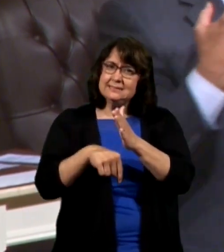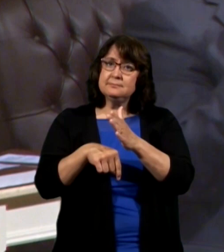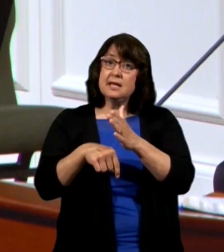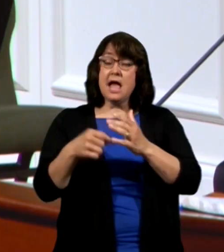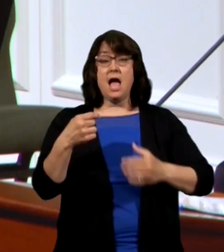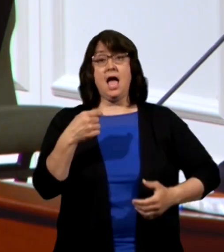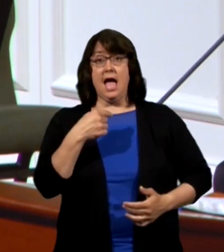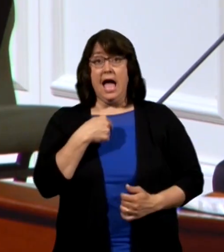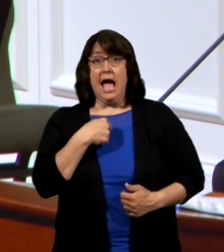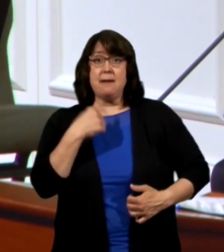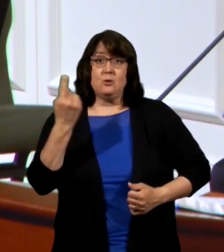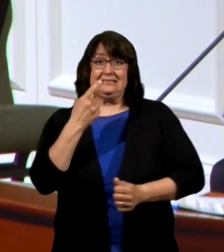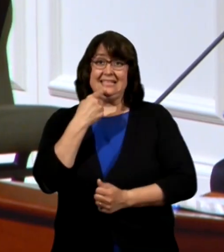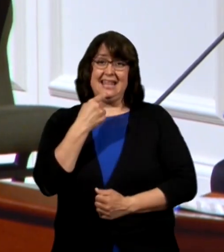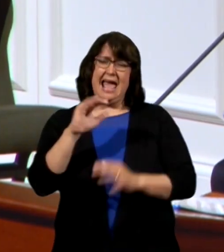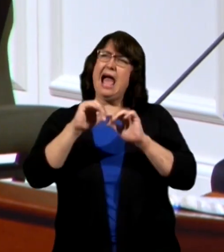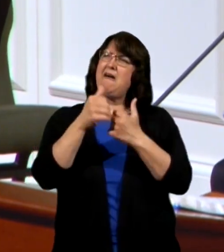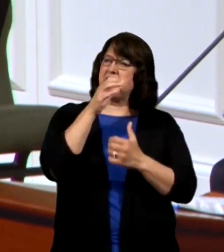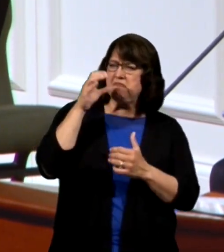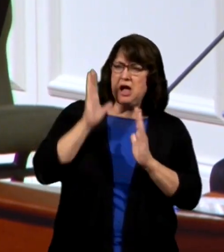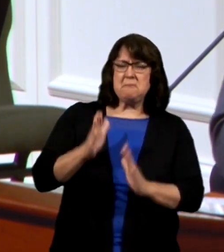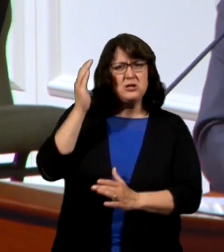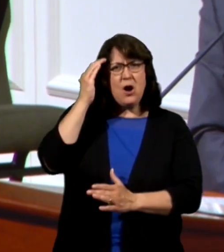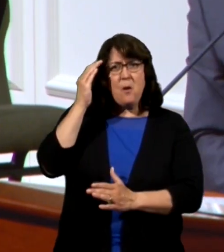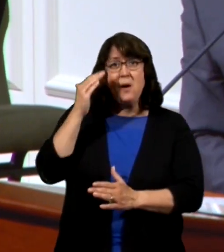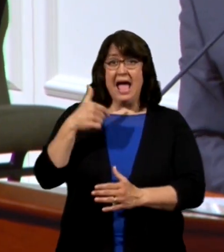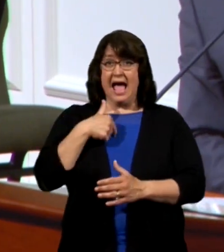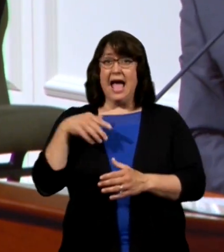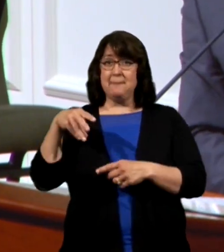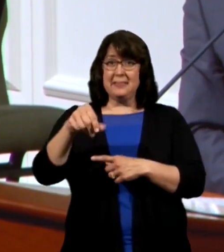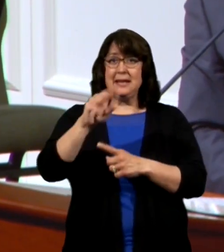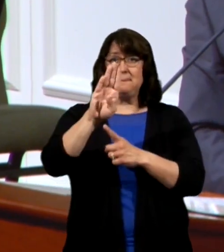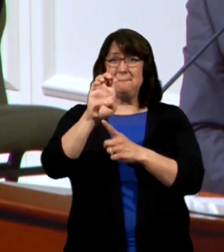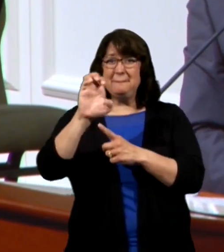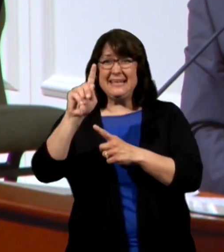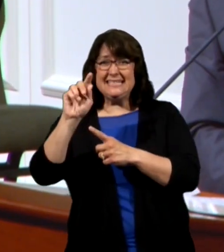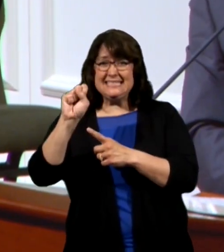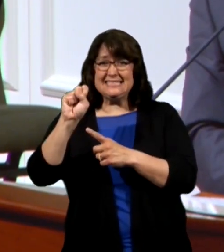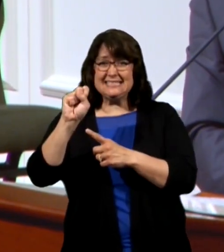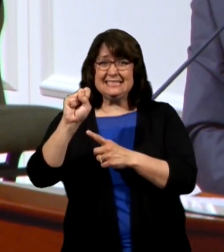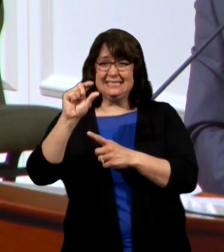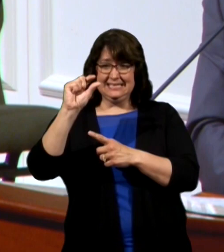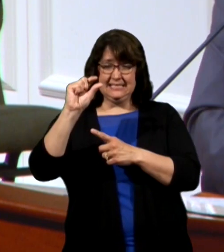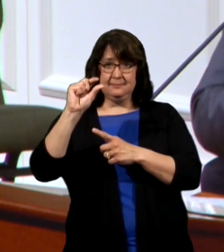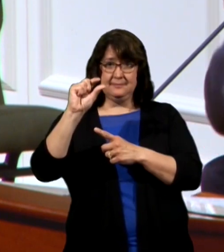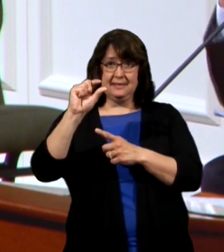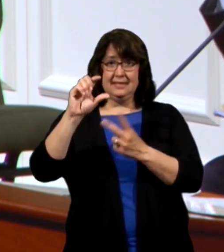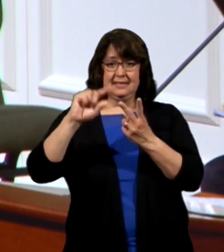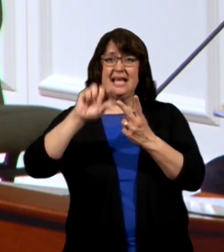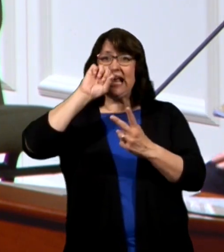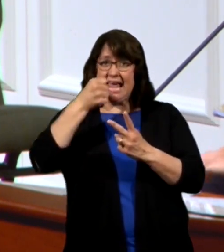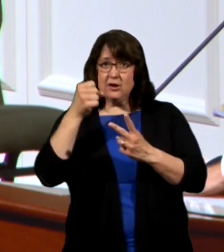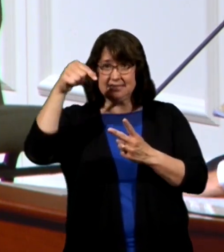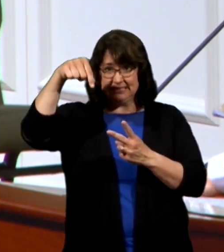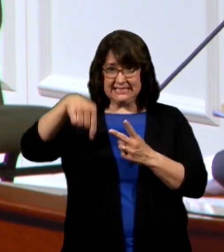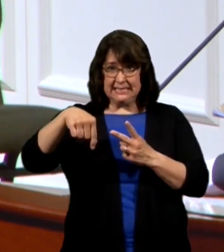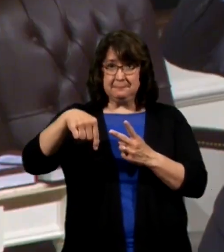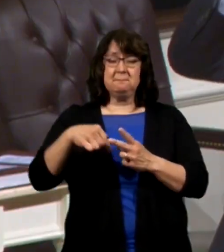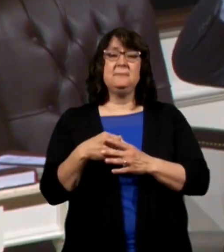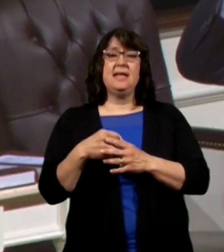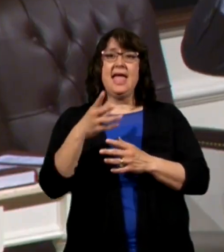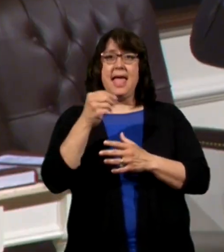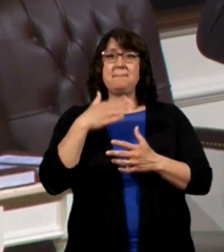I'm only saying how does a farmer know I plant my beets this deep and my carrots this deep